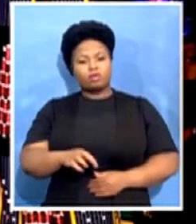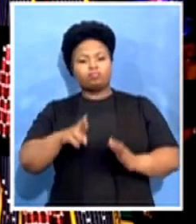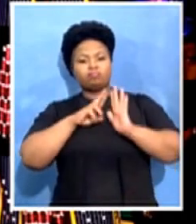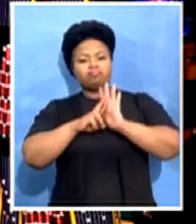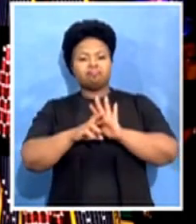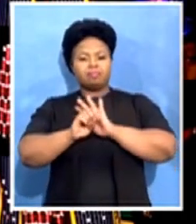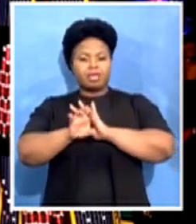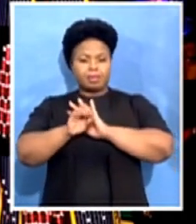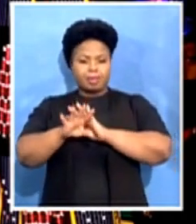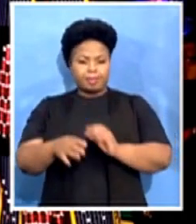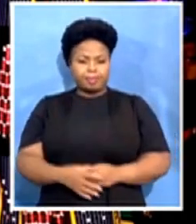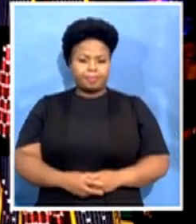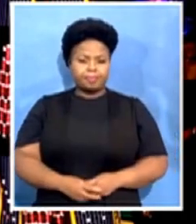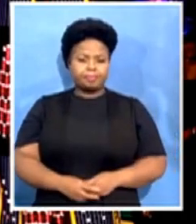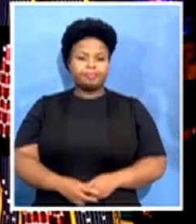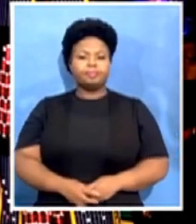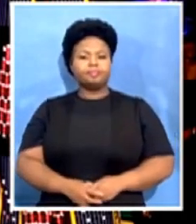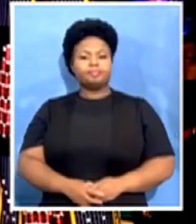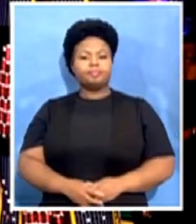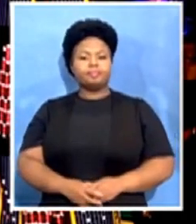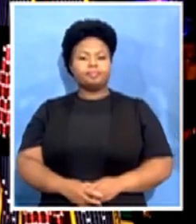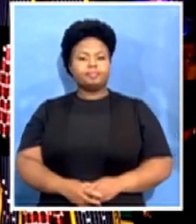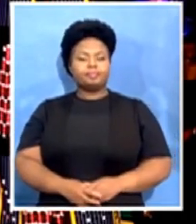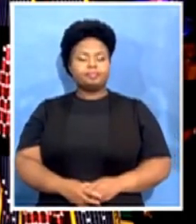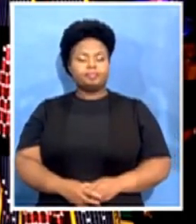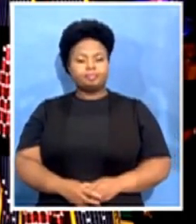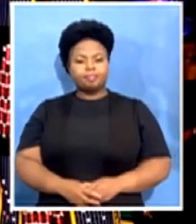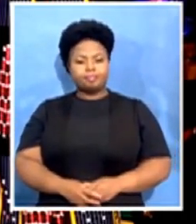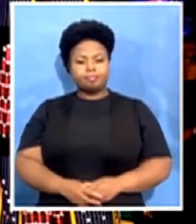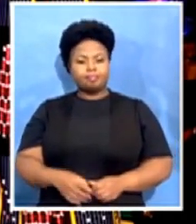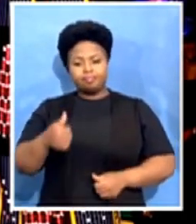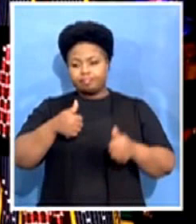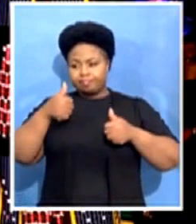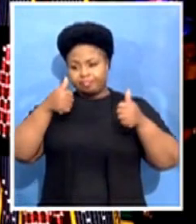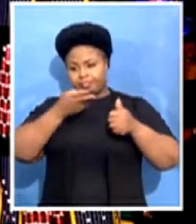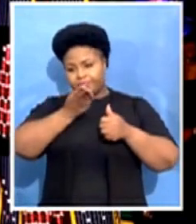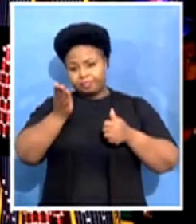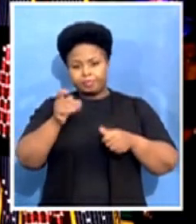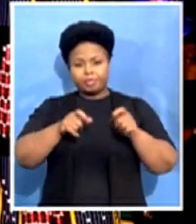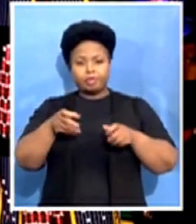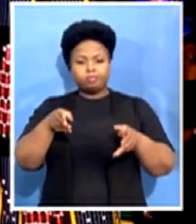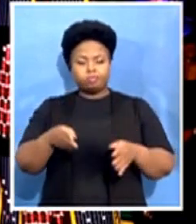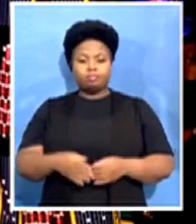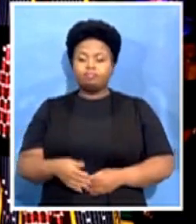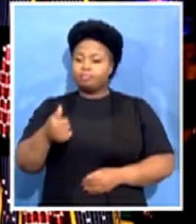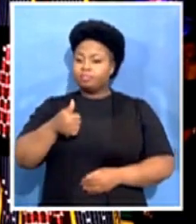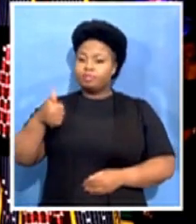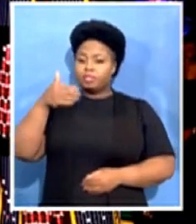distinguished audience, the CEO of this place, Market Theatre,